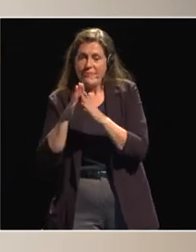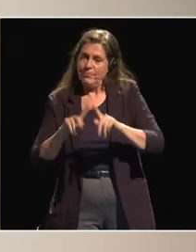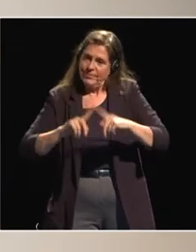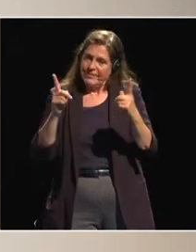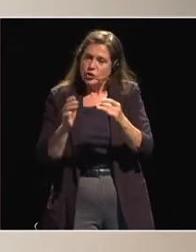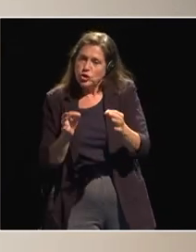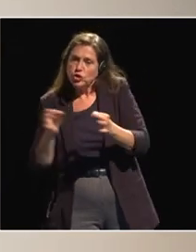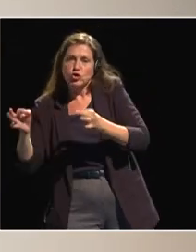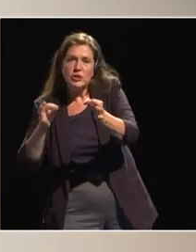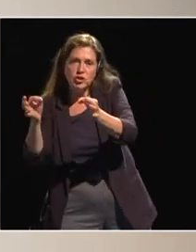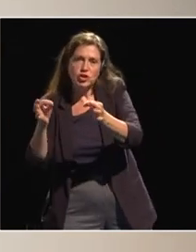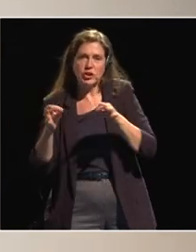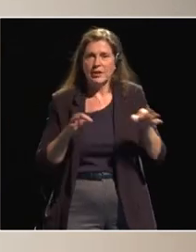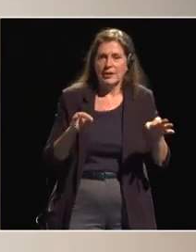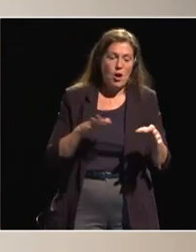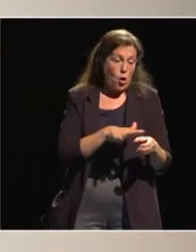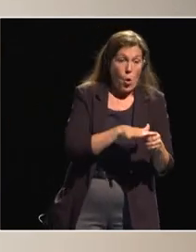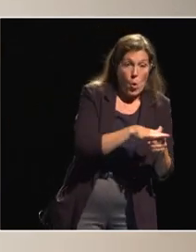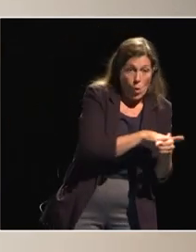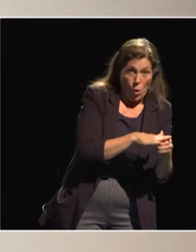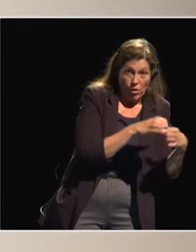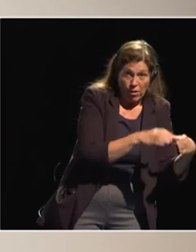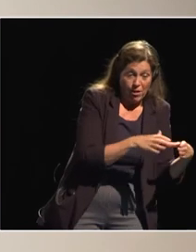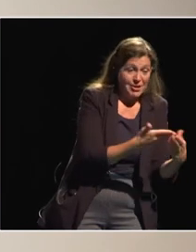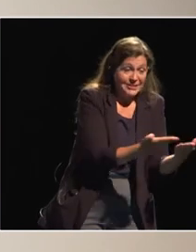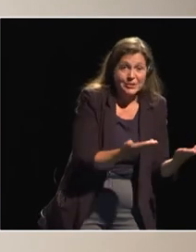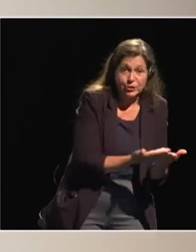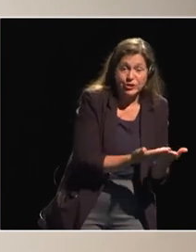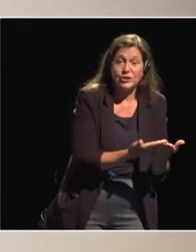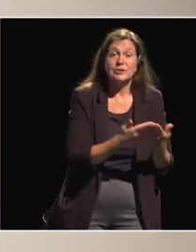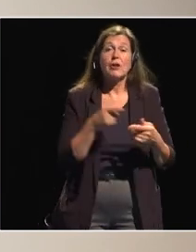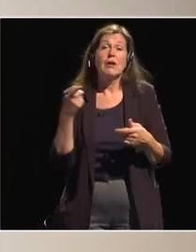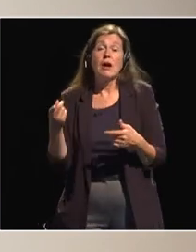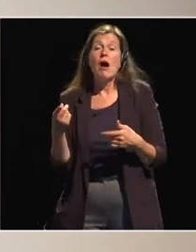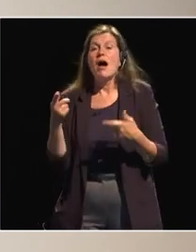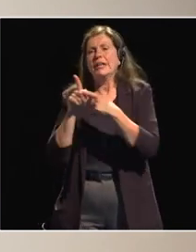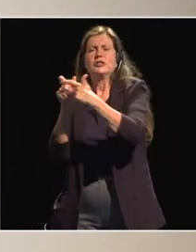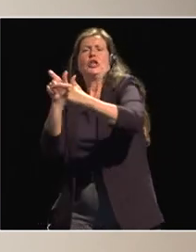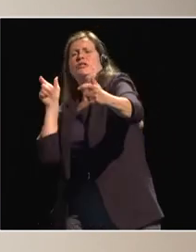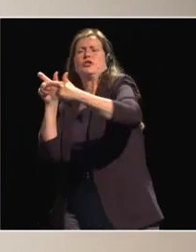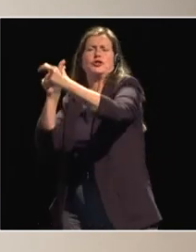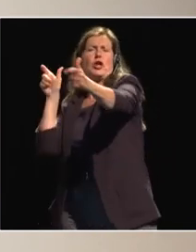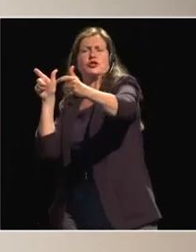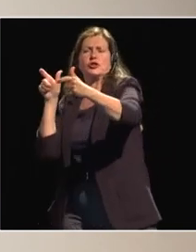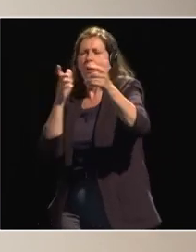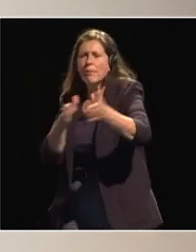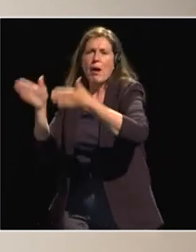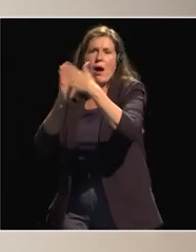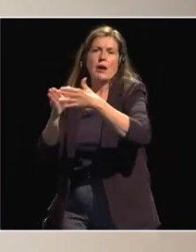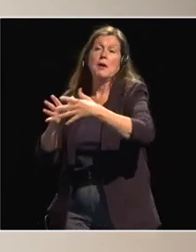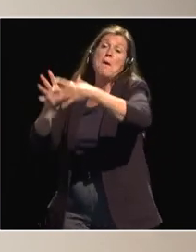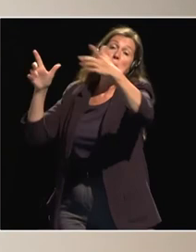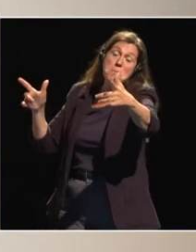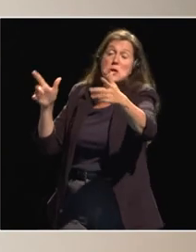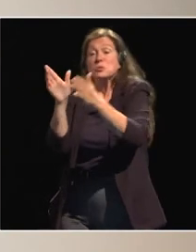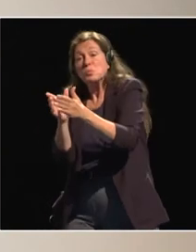according to the local situation because uh industrial park some big size some small